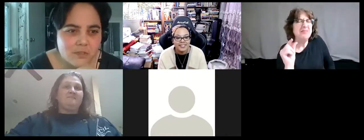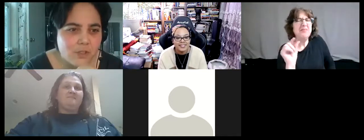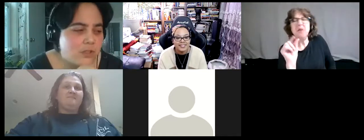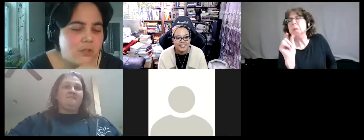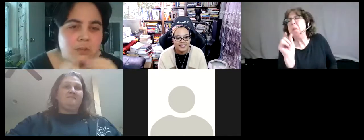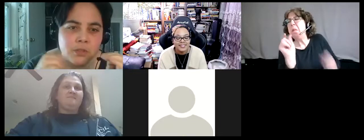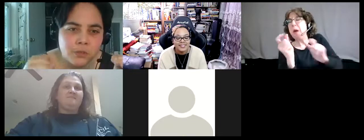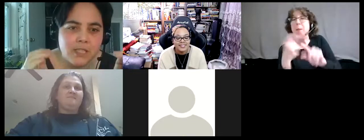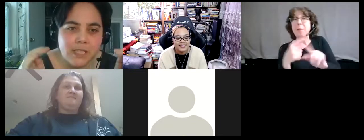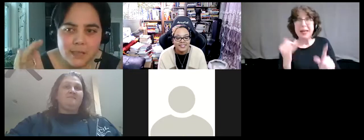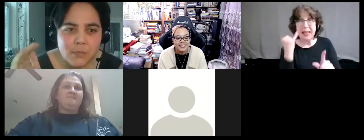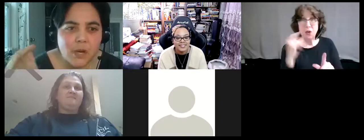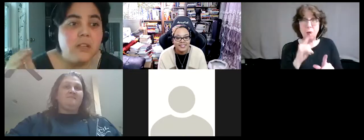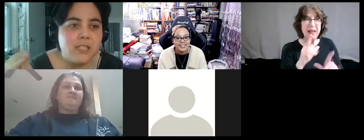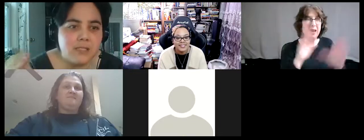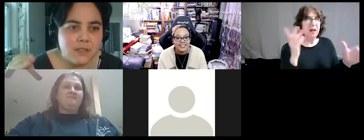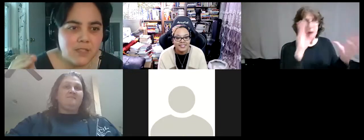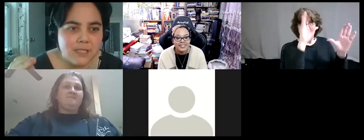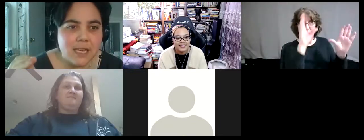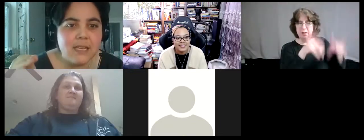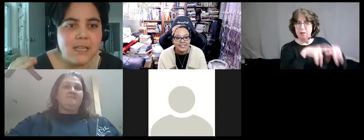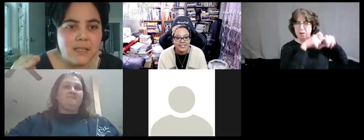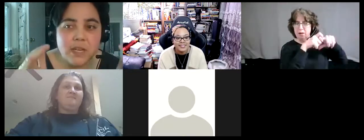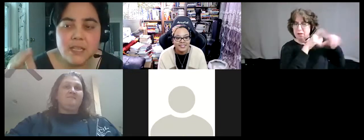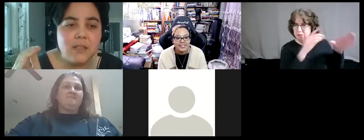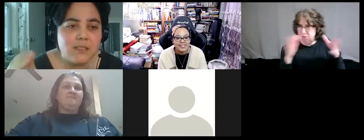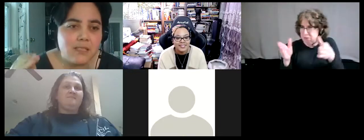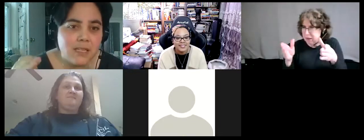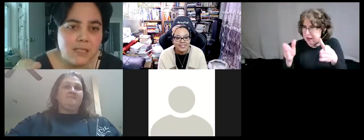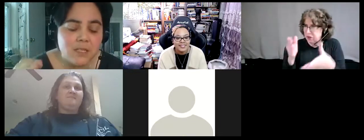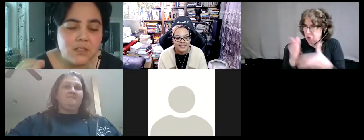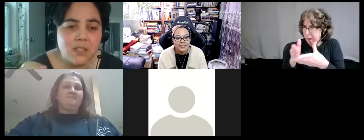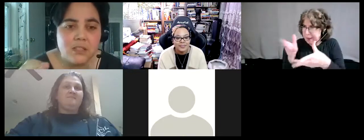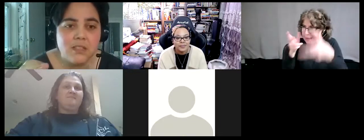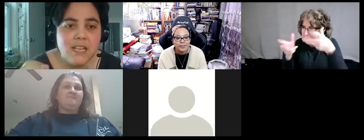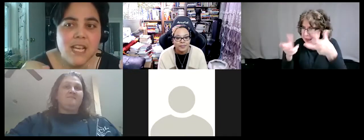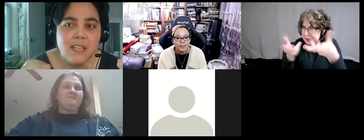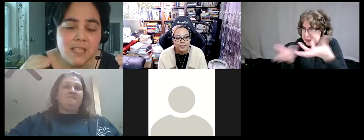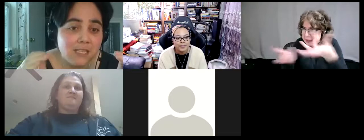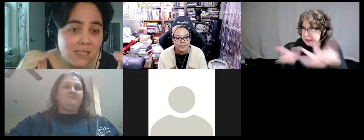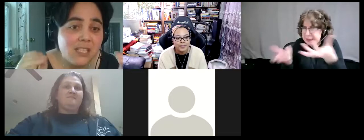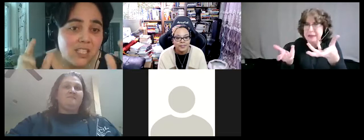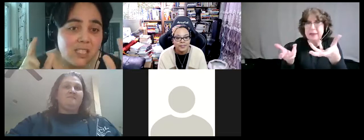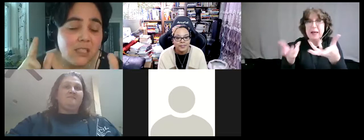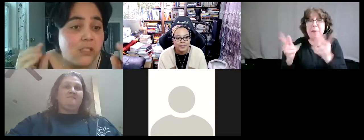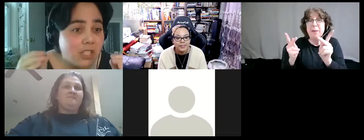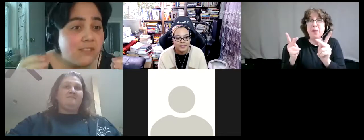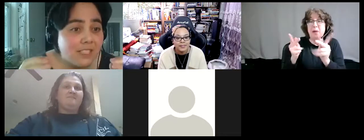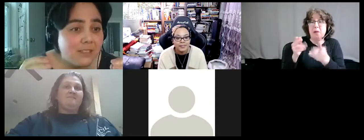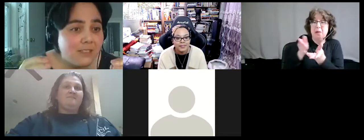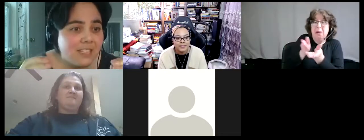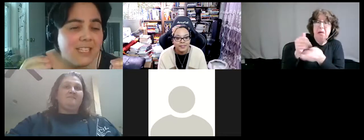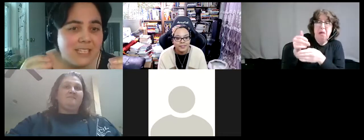to folks who are truly at the margins of society and the way that our society has been structured, that it is not just a little